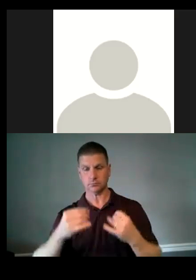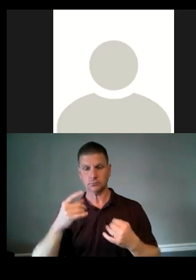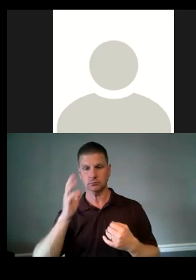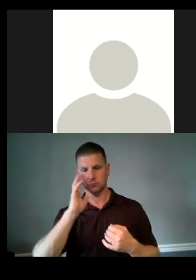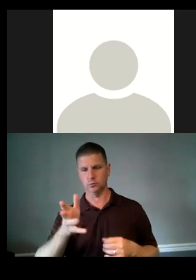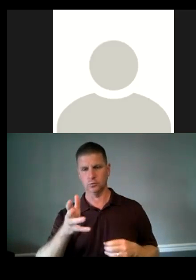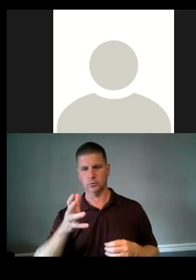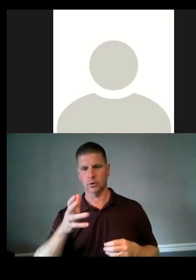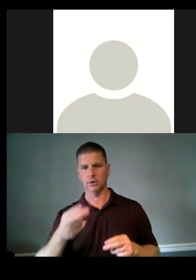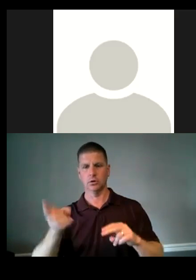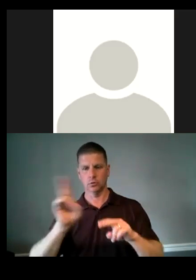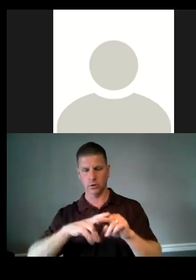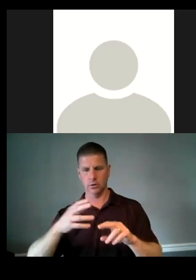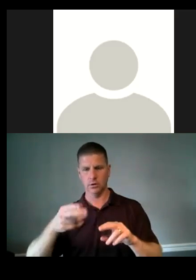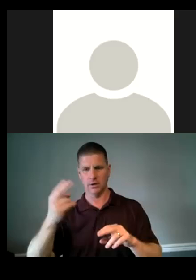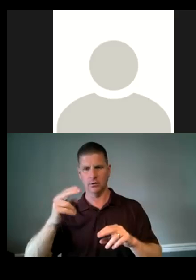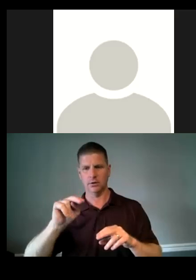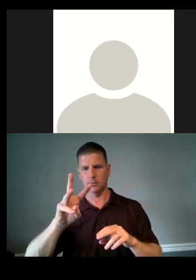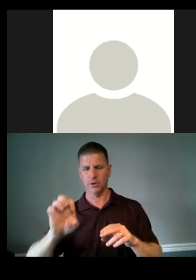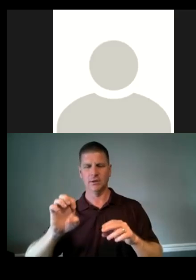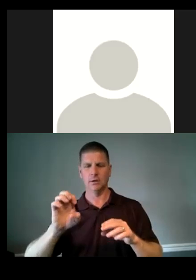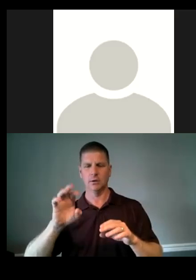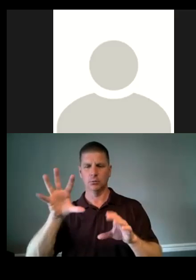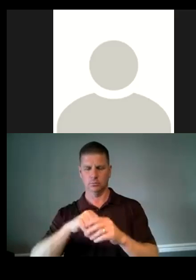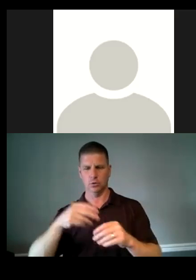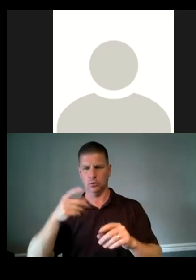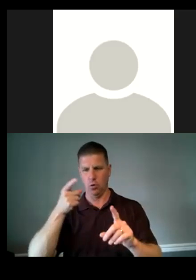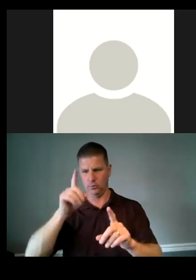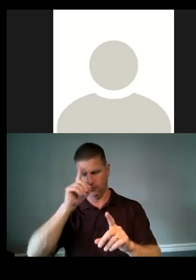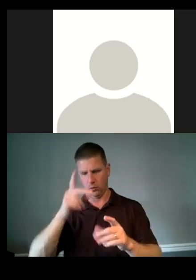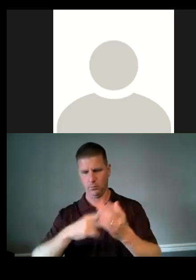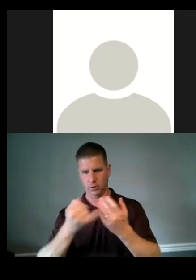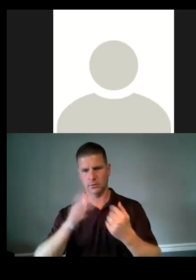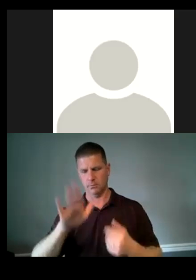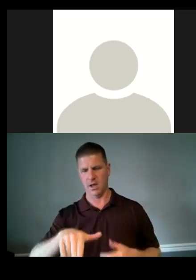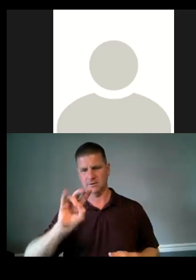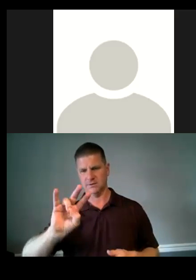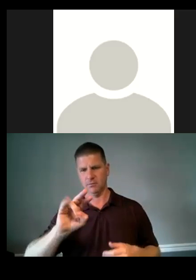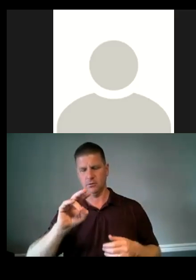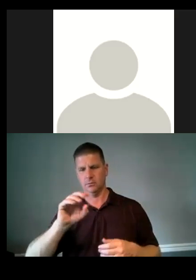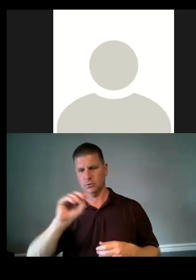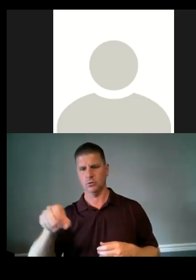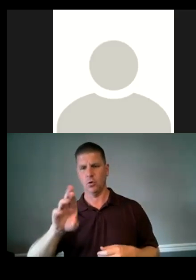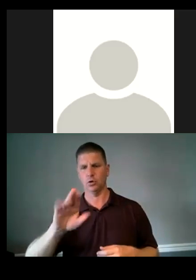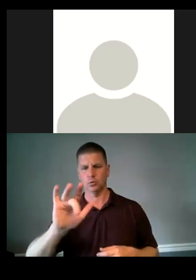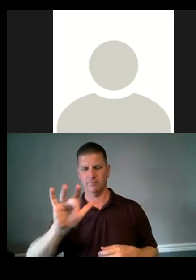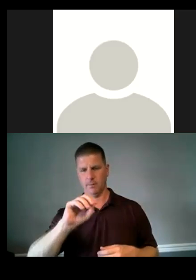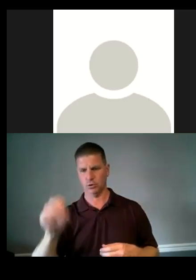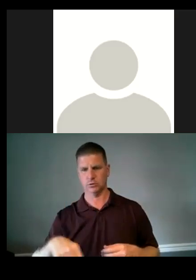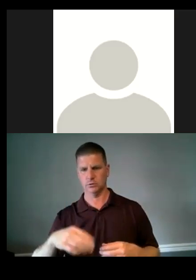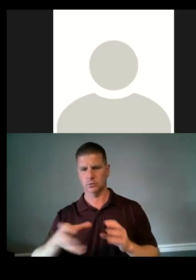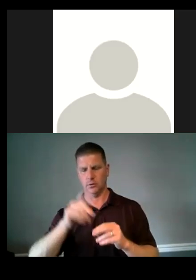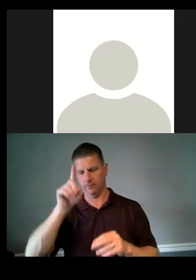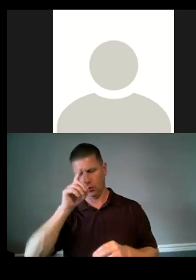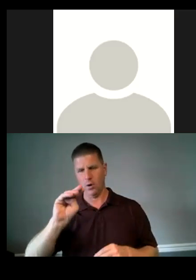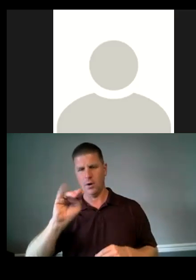increase higher MWBE participation goals for the project by 7% or 25% total for minority owned